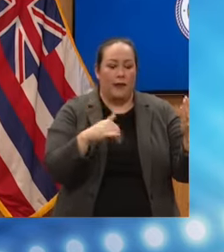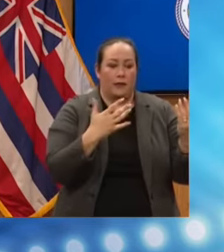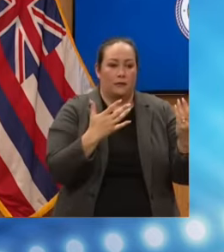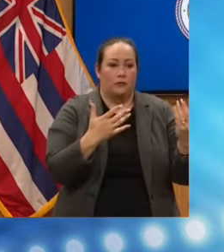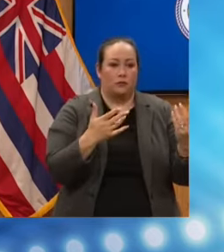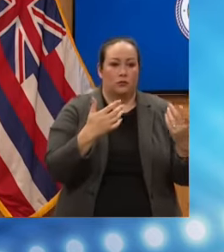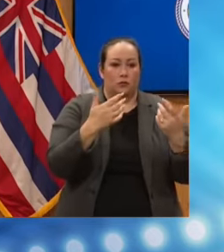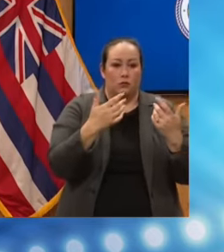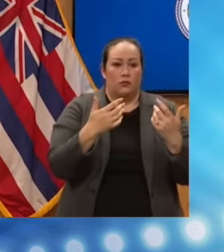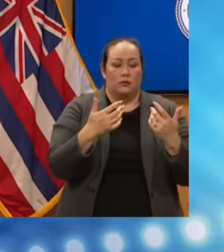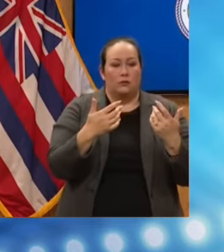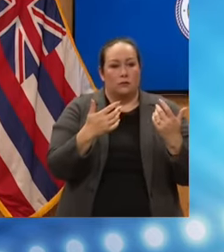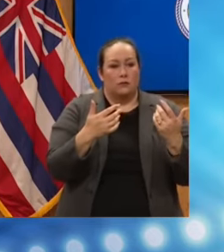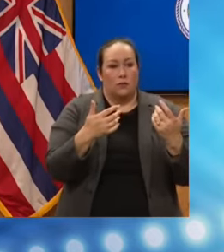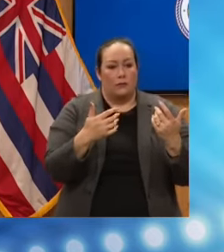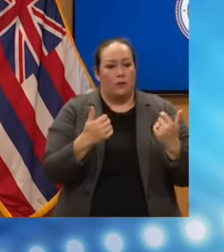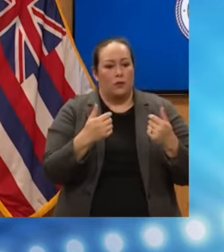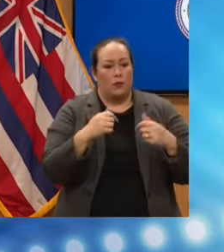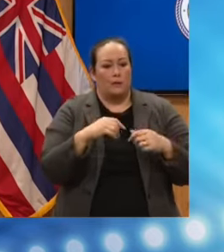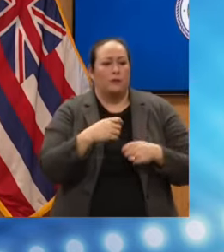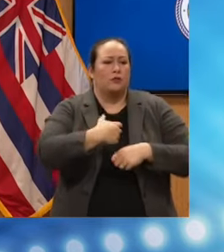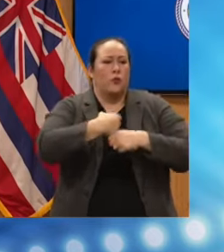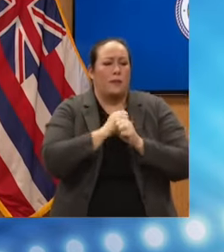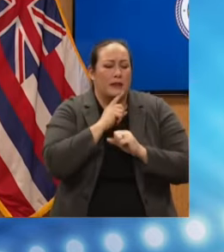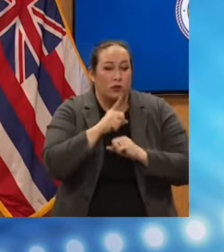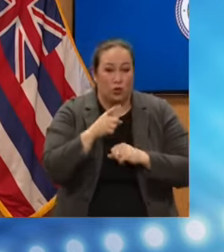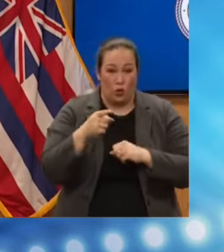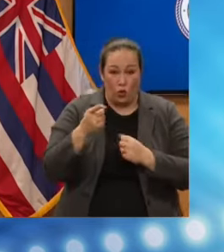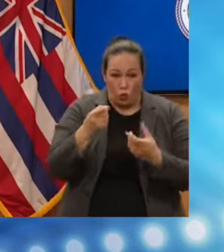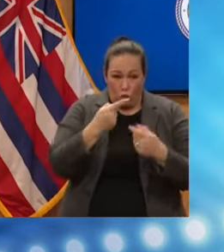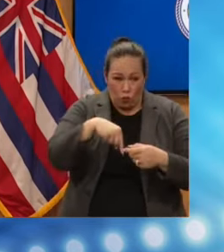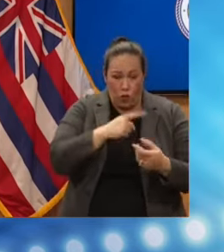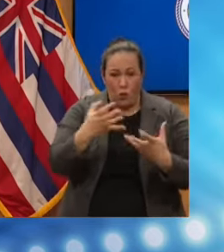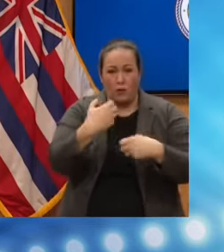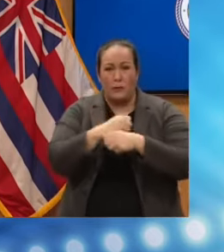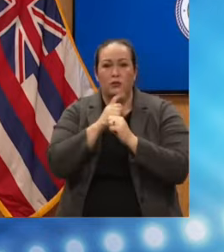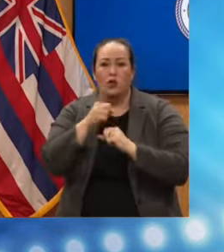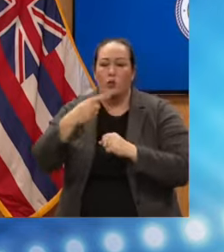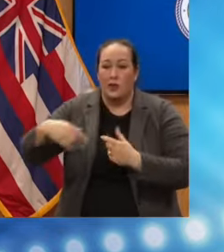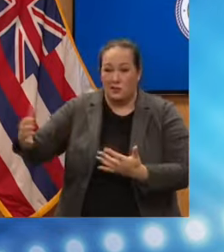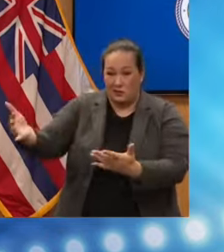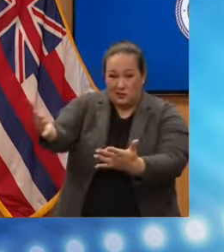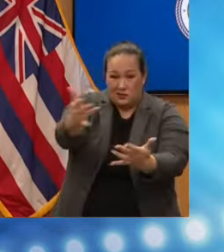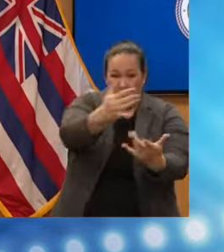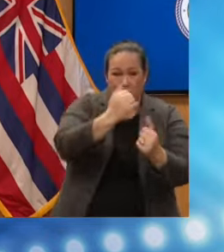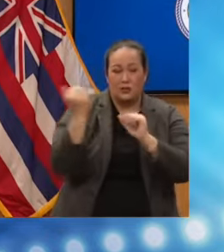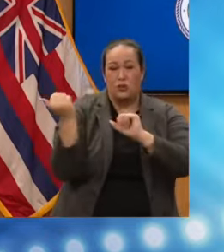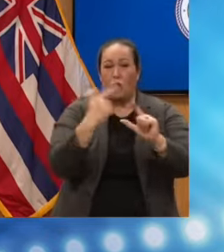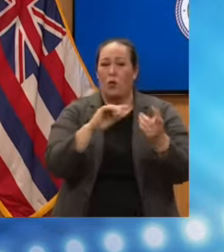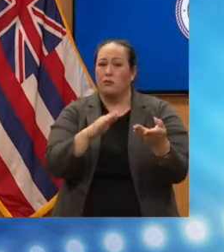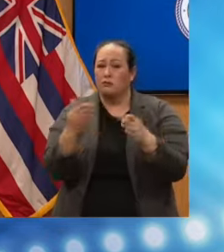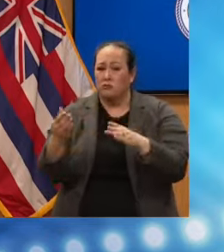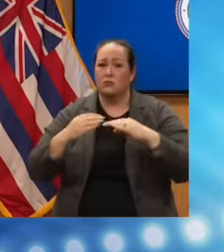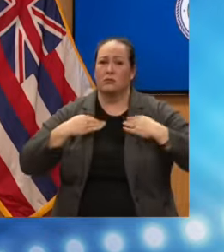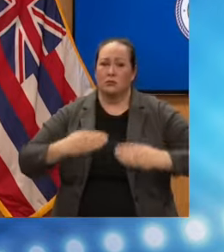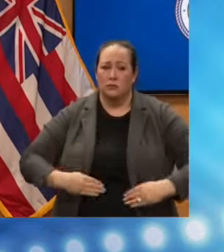recovered those that have perished. And that's really our goal right now. We're hoping to find people that